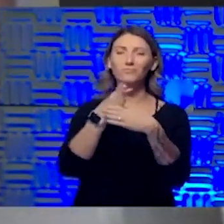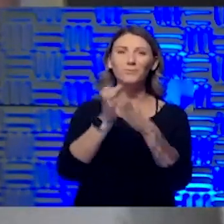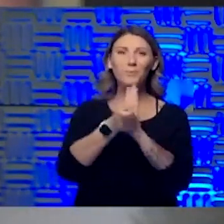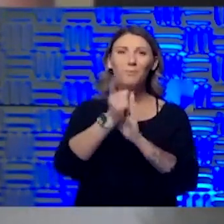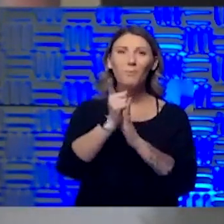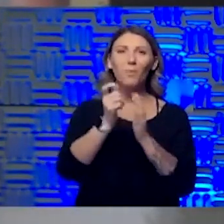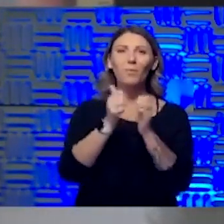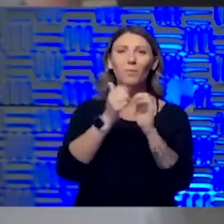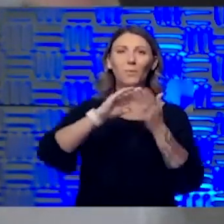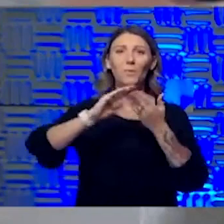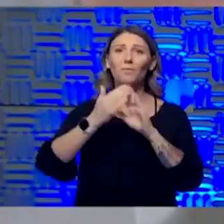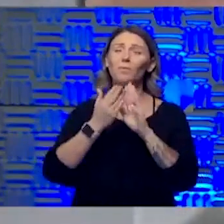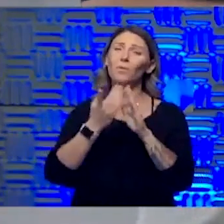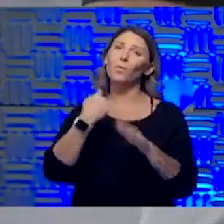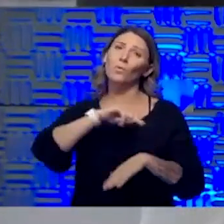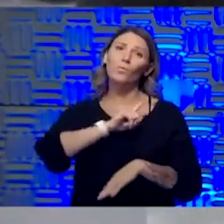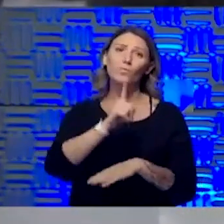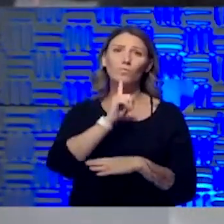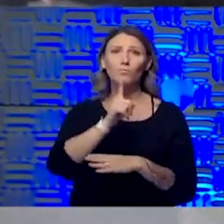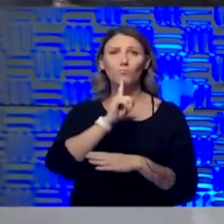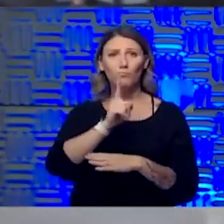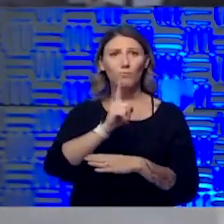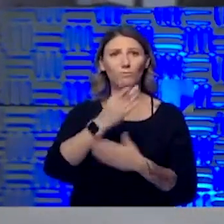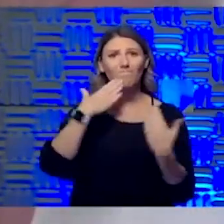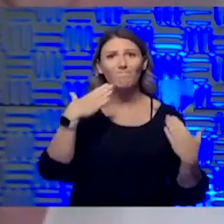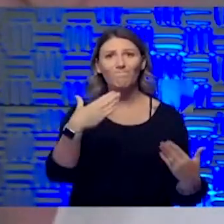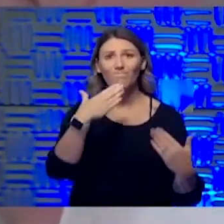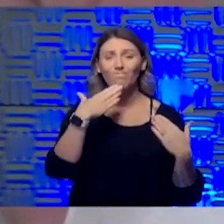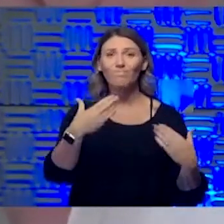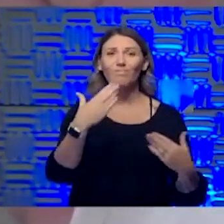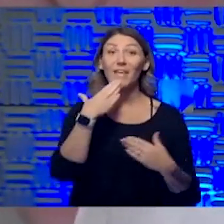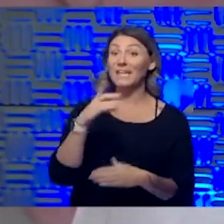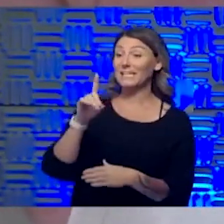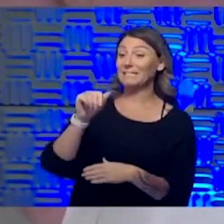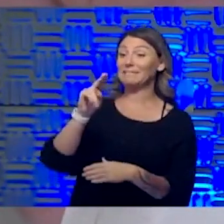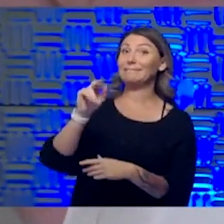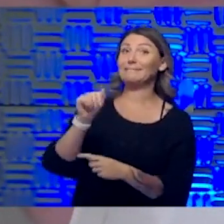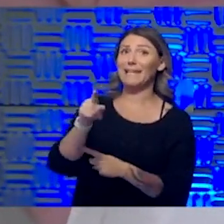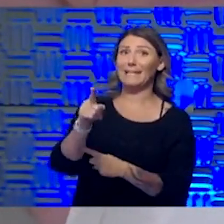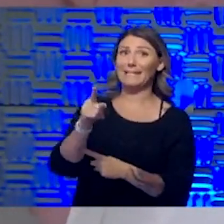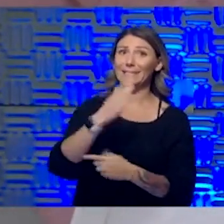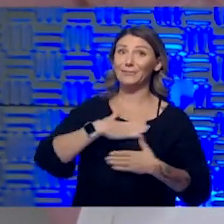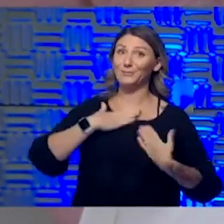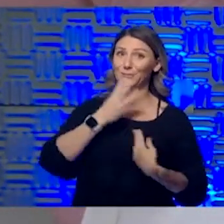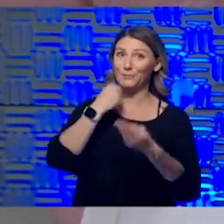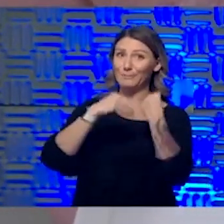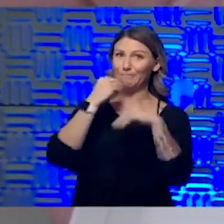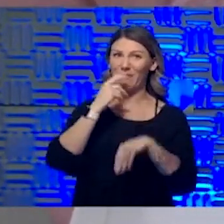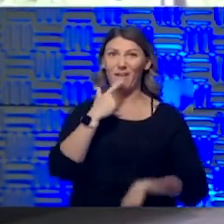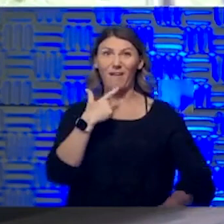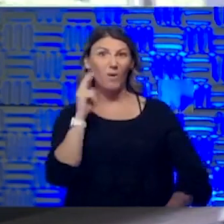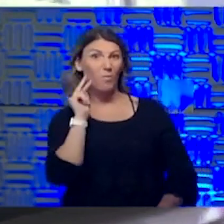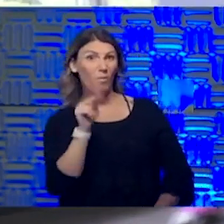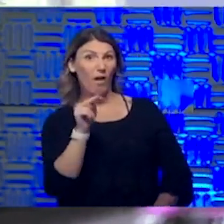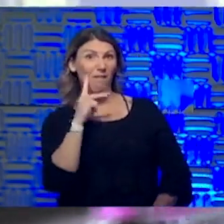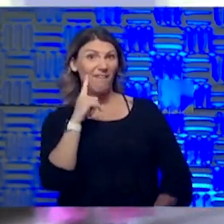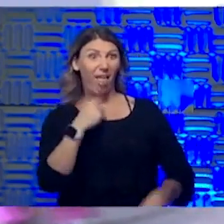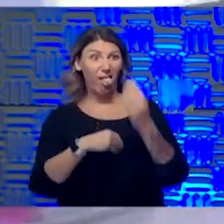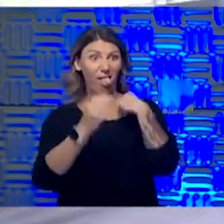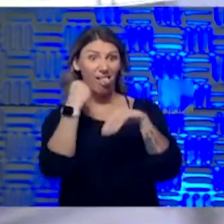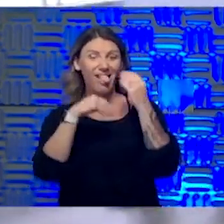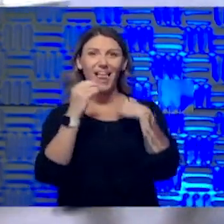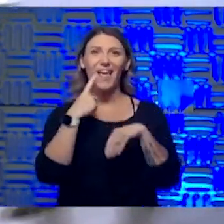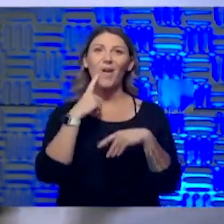and we're very grateful that that happened. And I think Dana really enjoyed the barbecue because I watched him eat it even as I was trying to get in line and get some